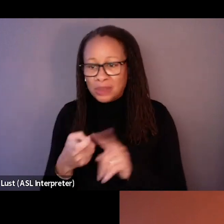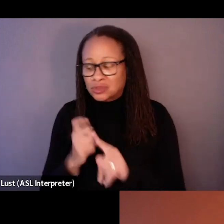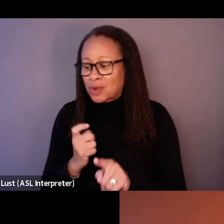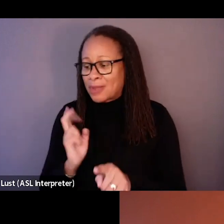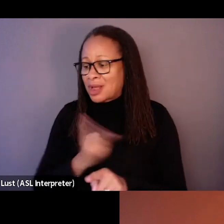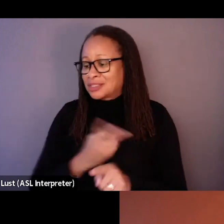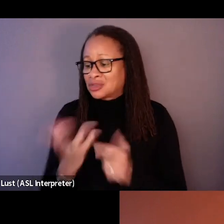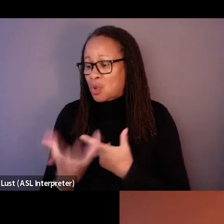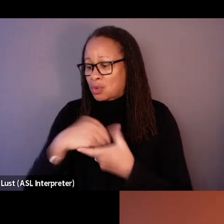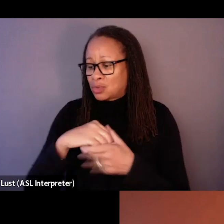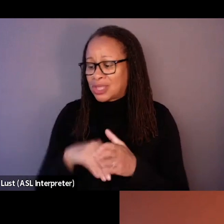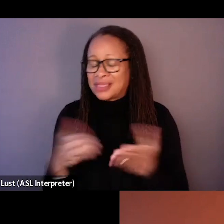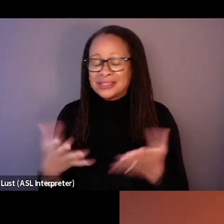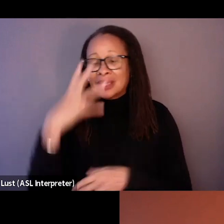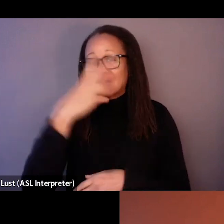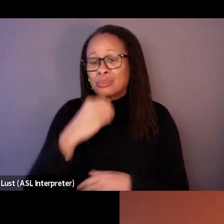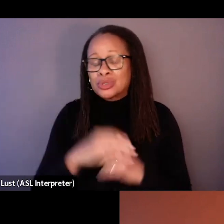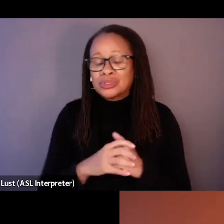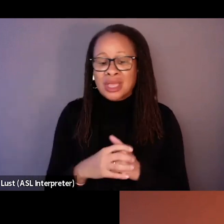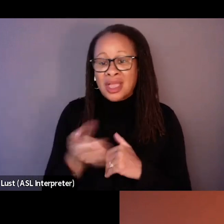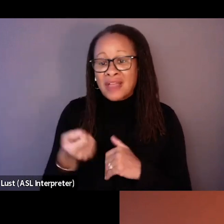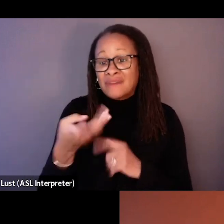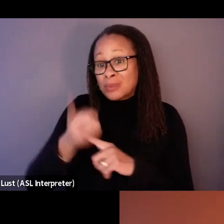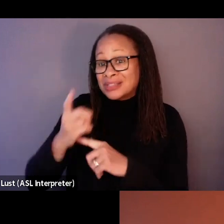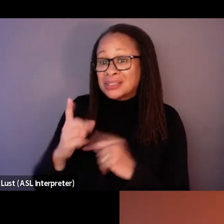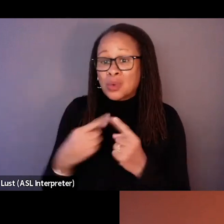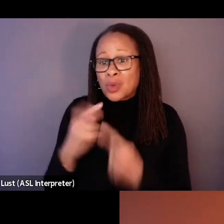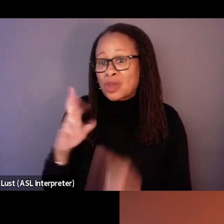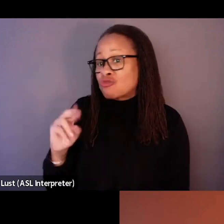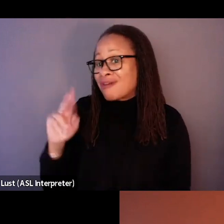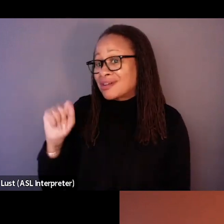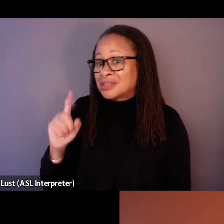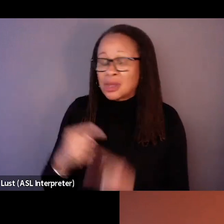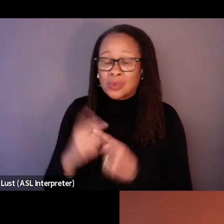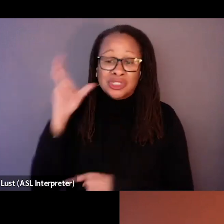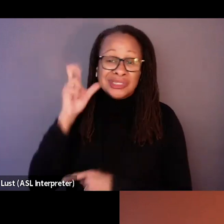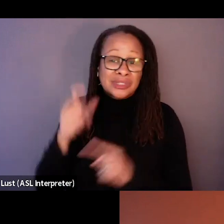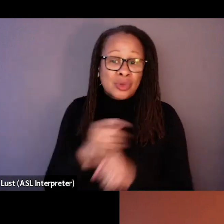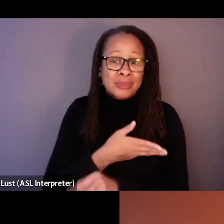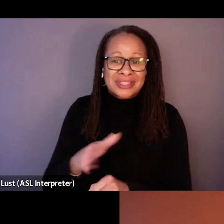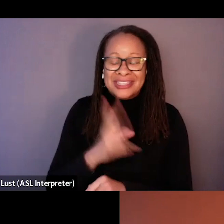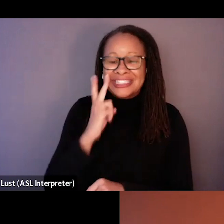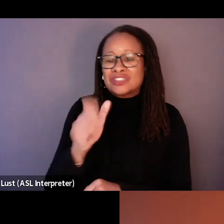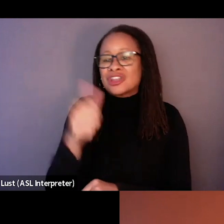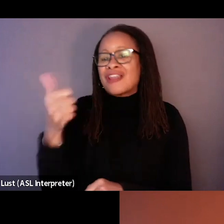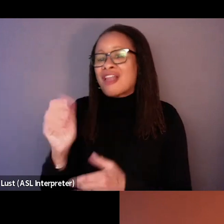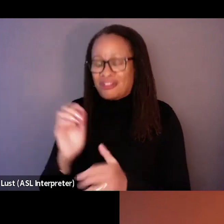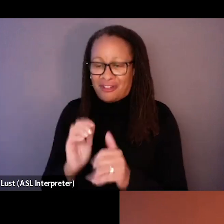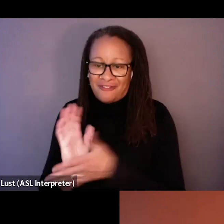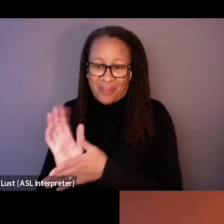embodied in this like a beautiful few minutes. Um, when Ronita is listening to the music and she sees another film,